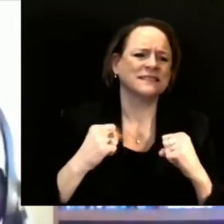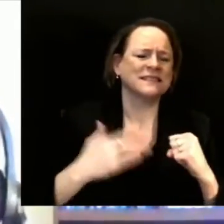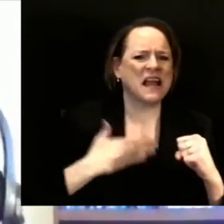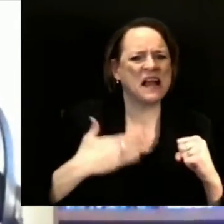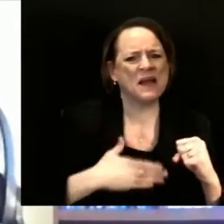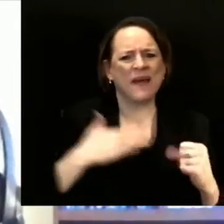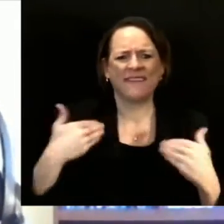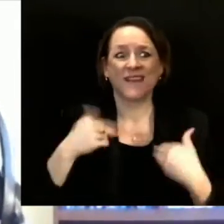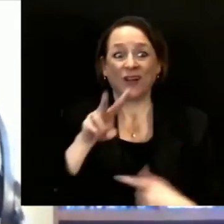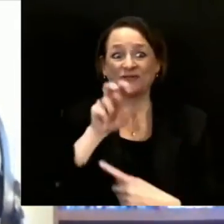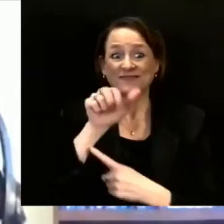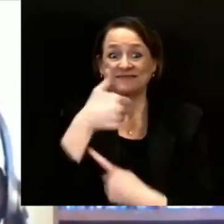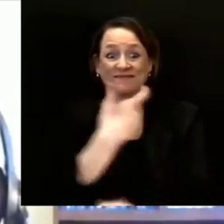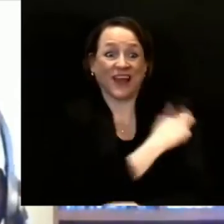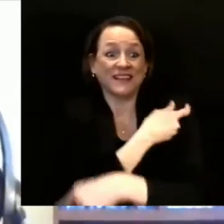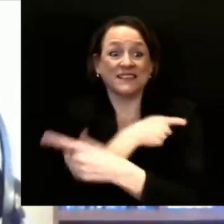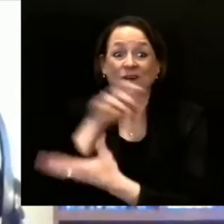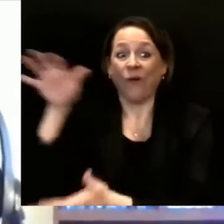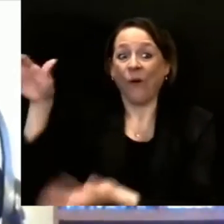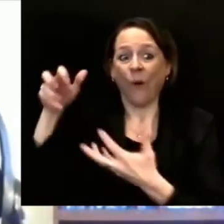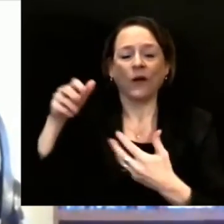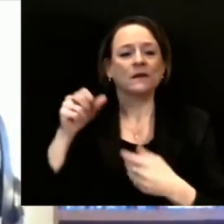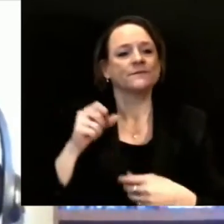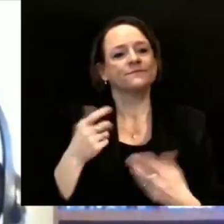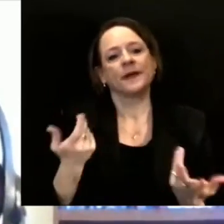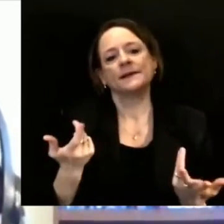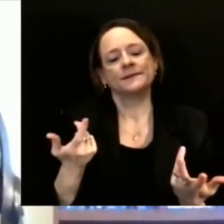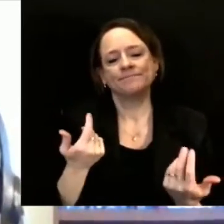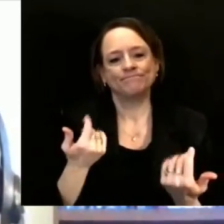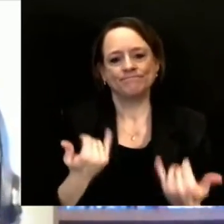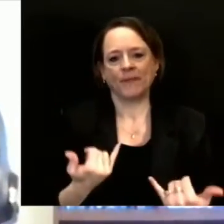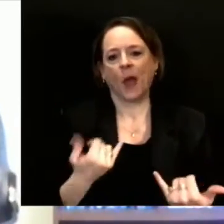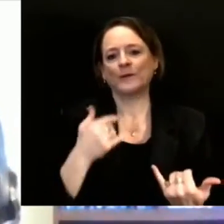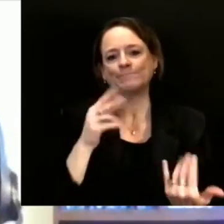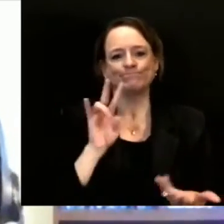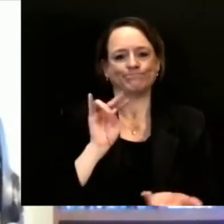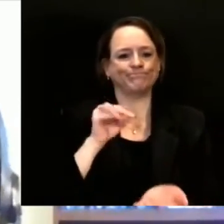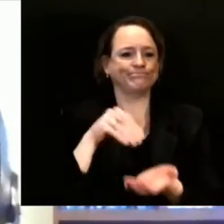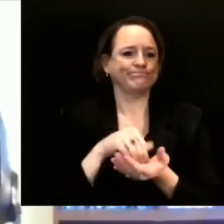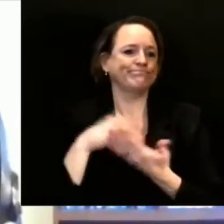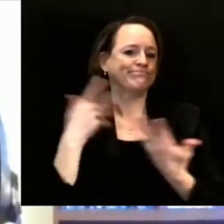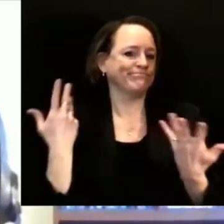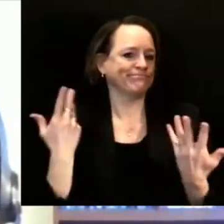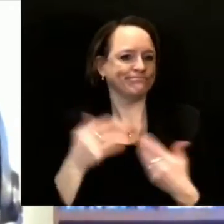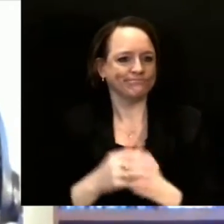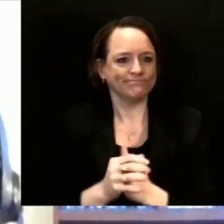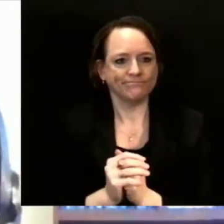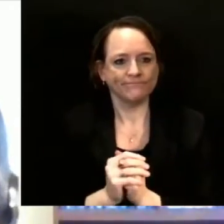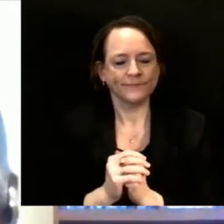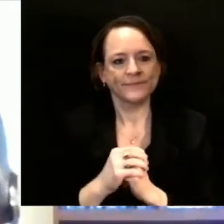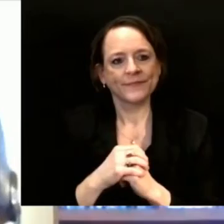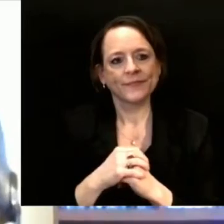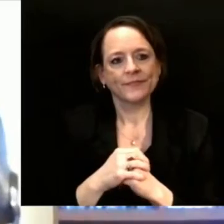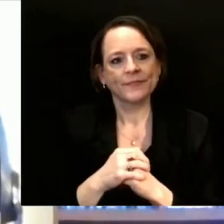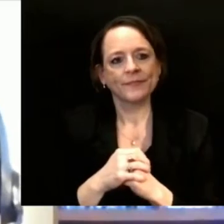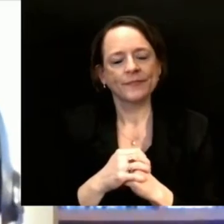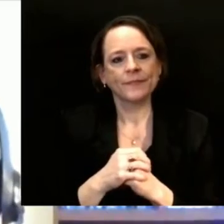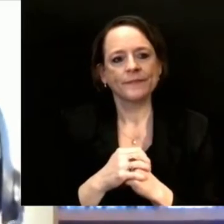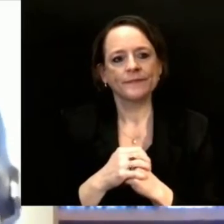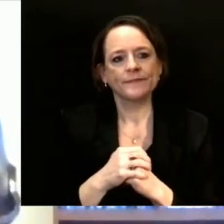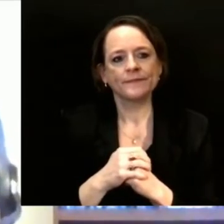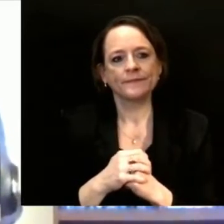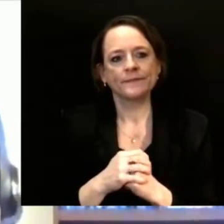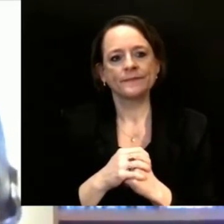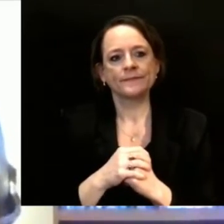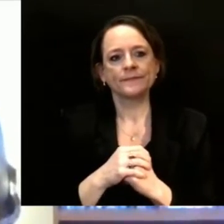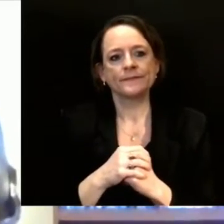Just to give you a sense of our vaccinator capacity, last week, knowing the eligible groups and knowing that we